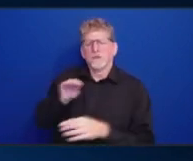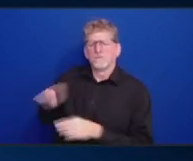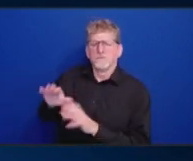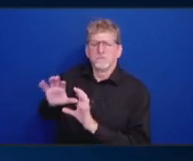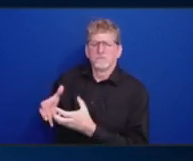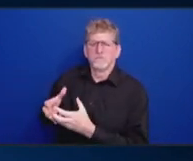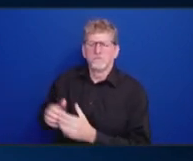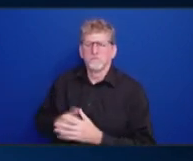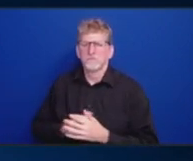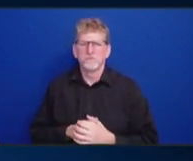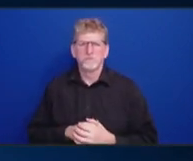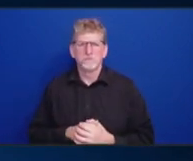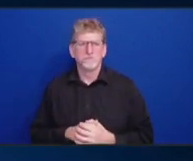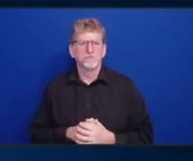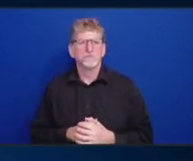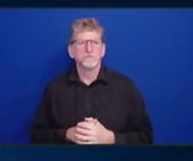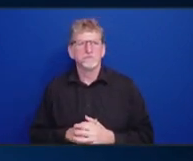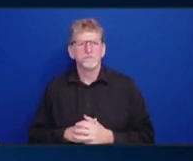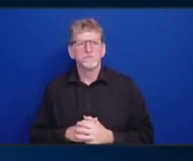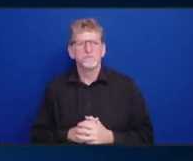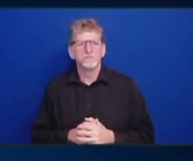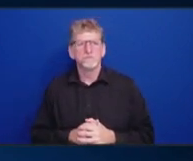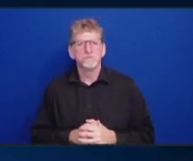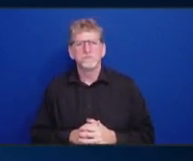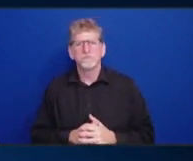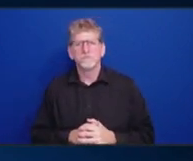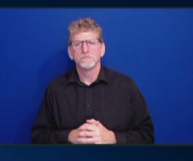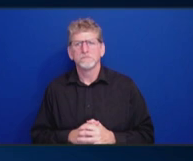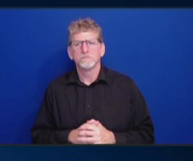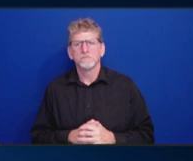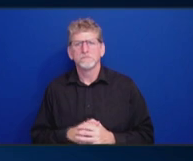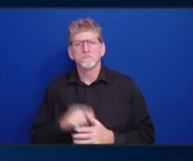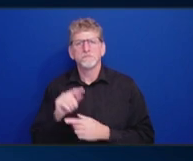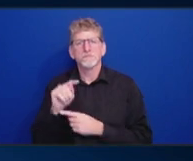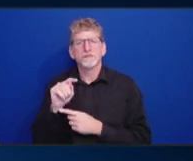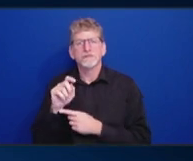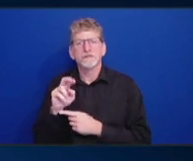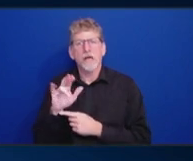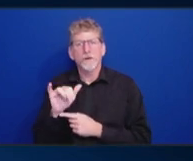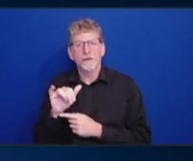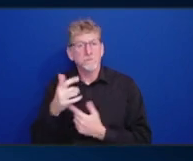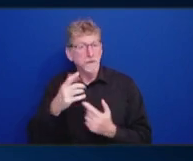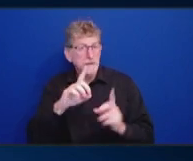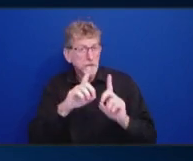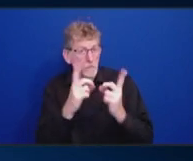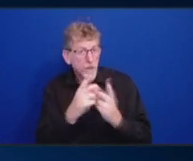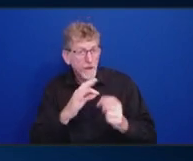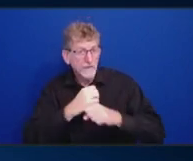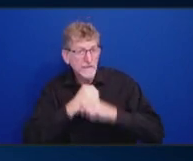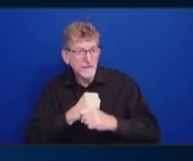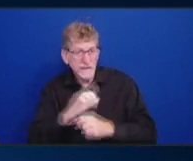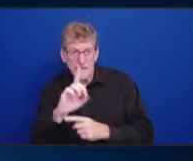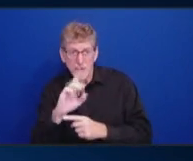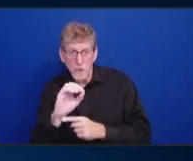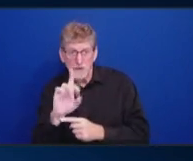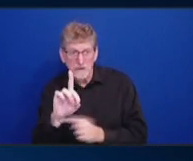Okay. Is DOD one of the agencies that the initiative works with?